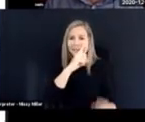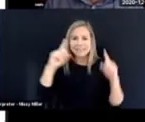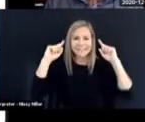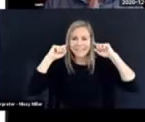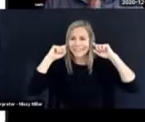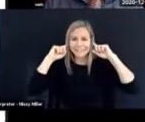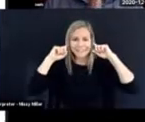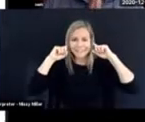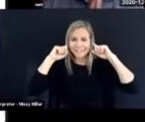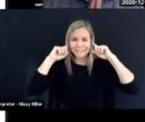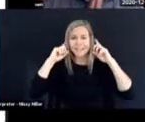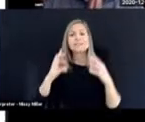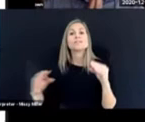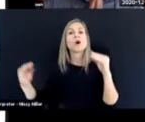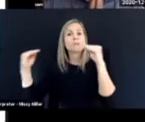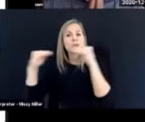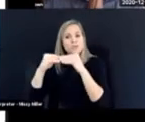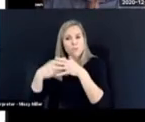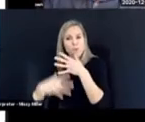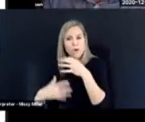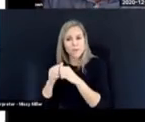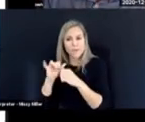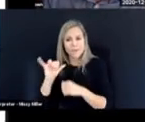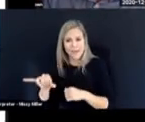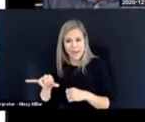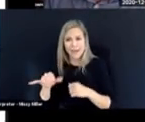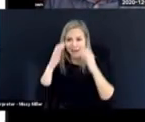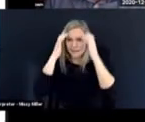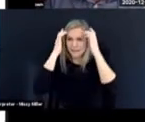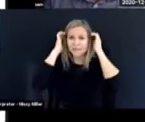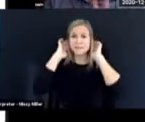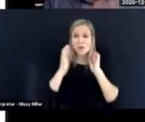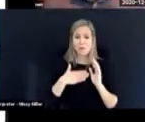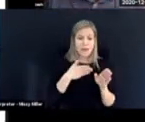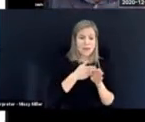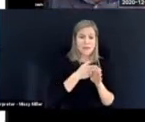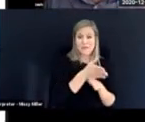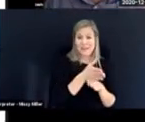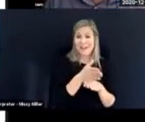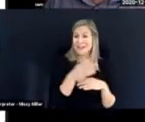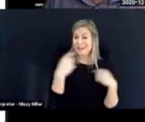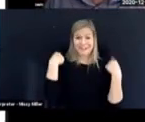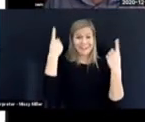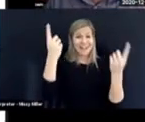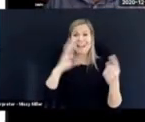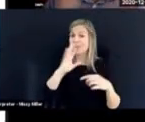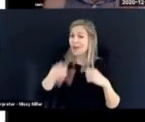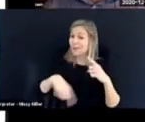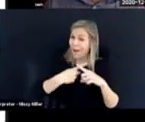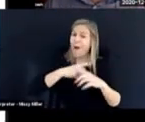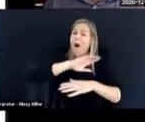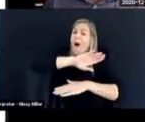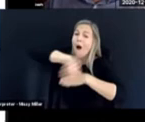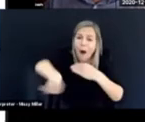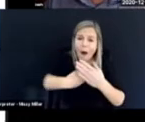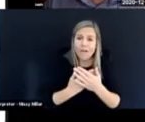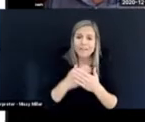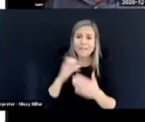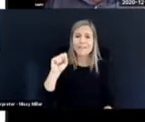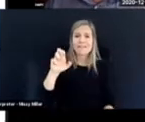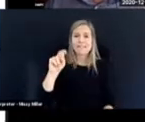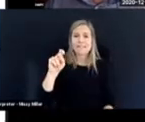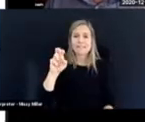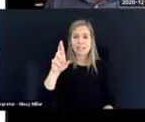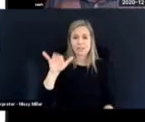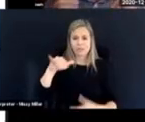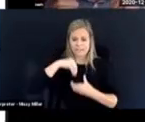And I've made, almost made a career out of talking about all our sensory systems and why we need to know